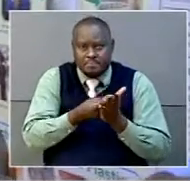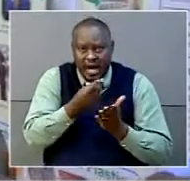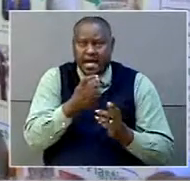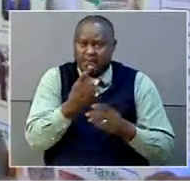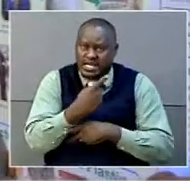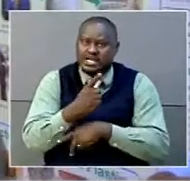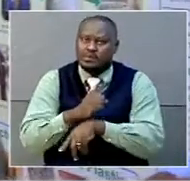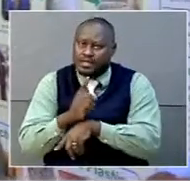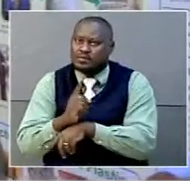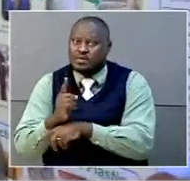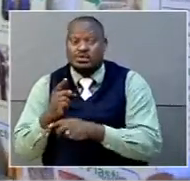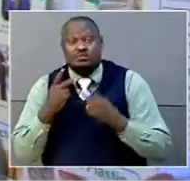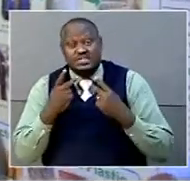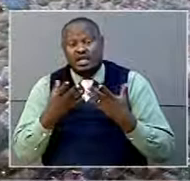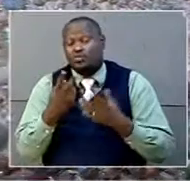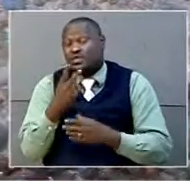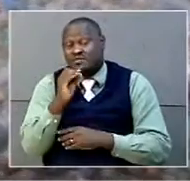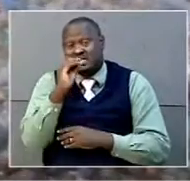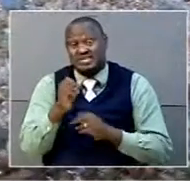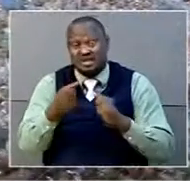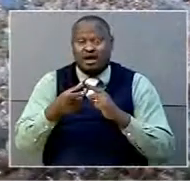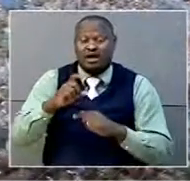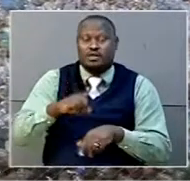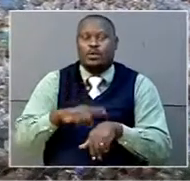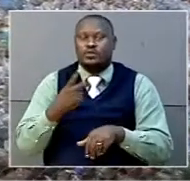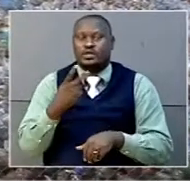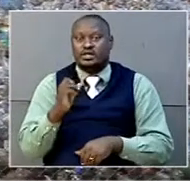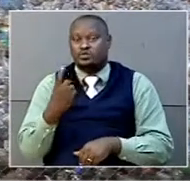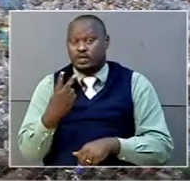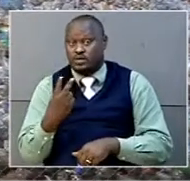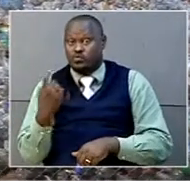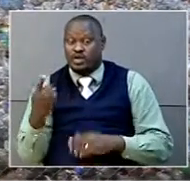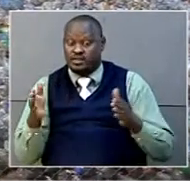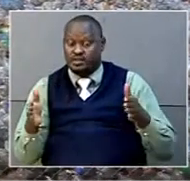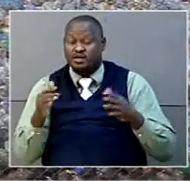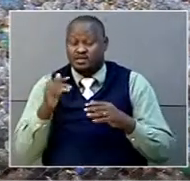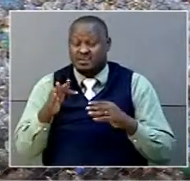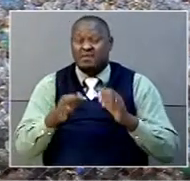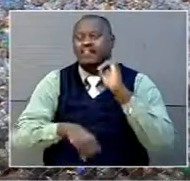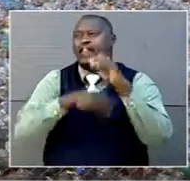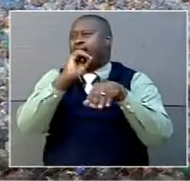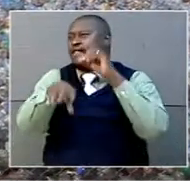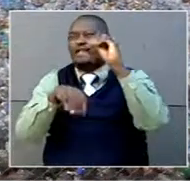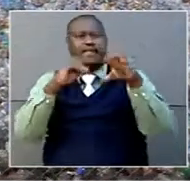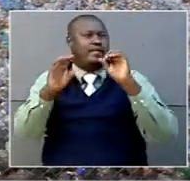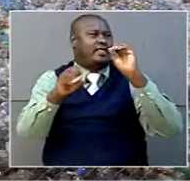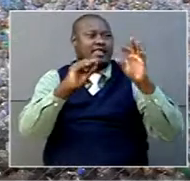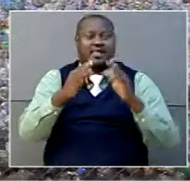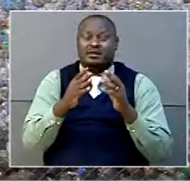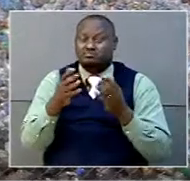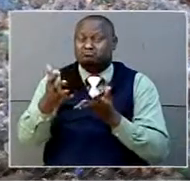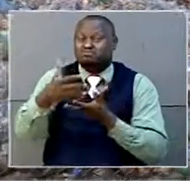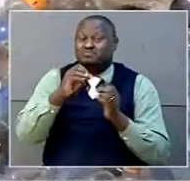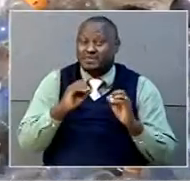is expected to increase by 20% in 2021. And without efforts of proper disposal of plastics and recycling in place,